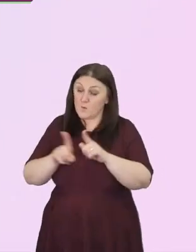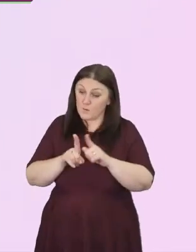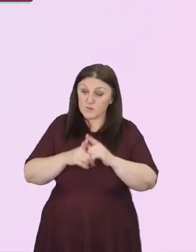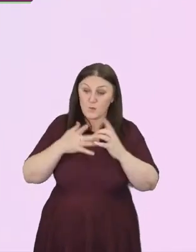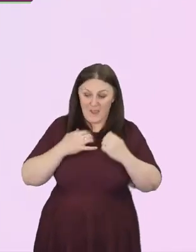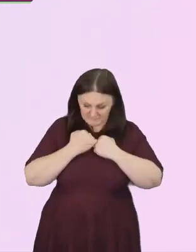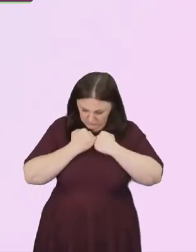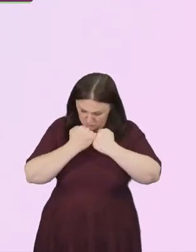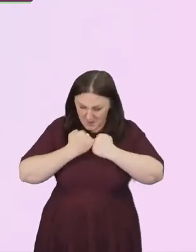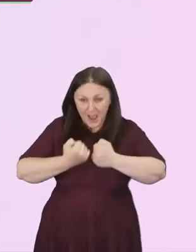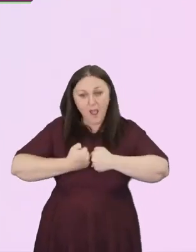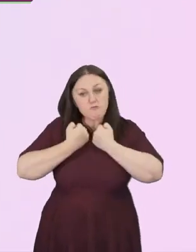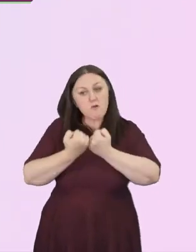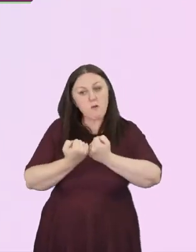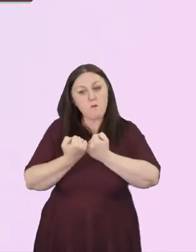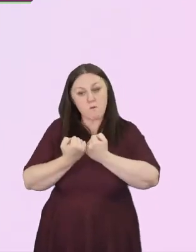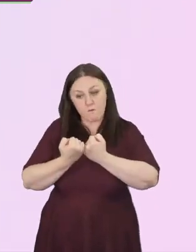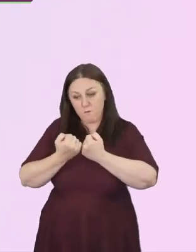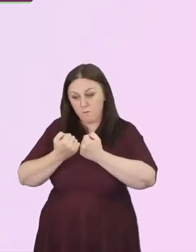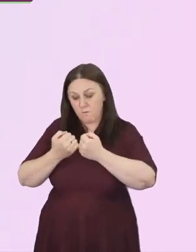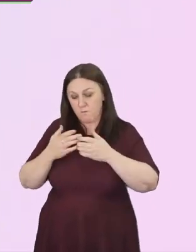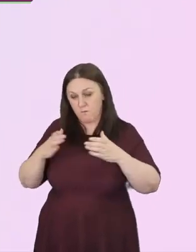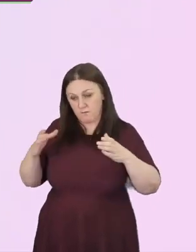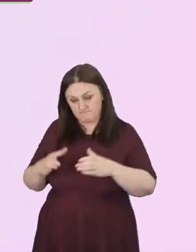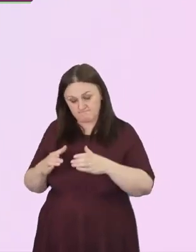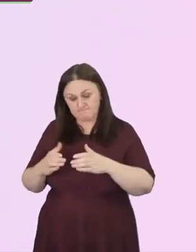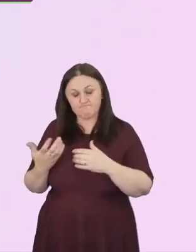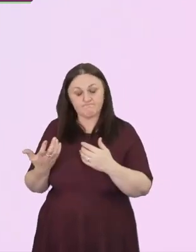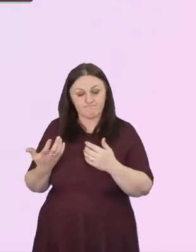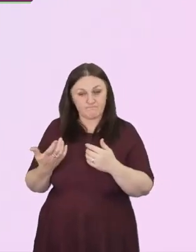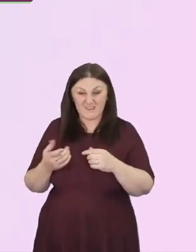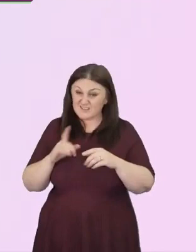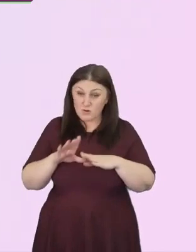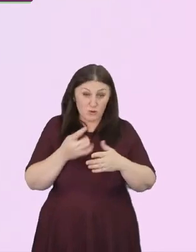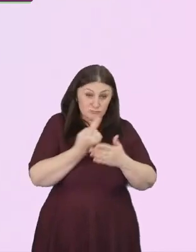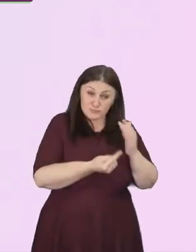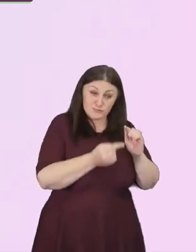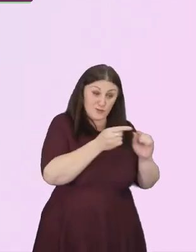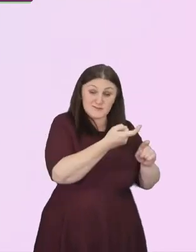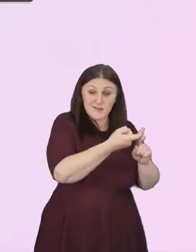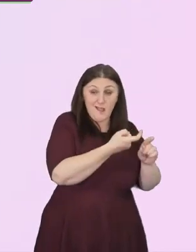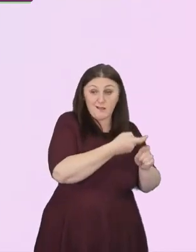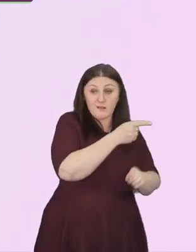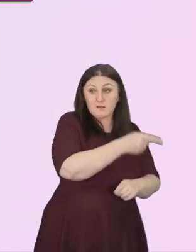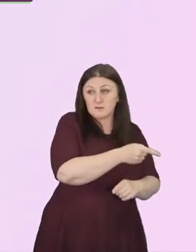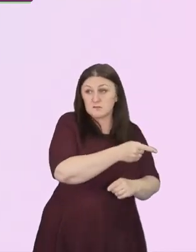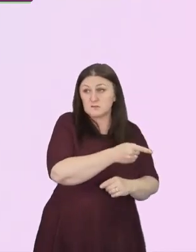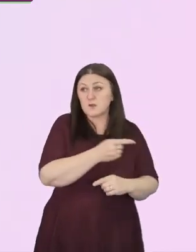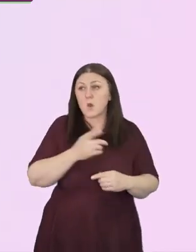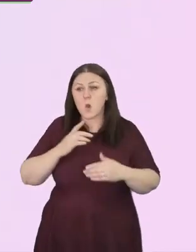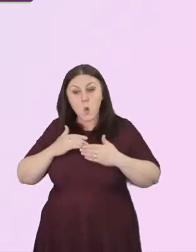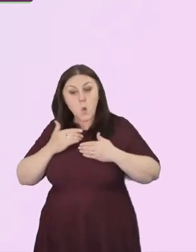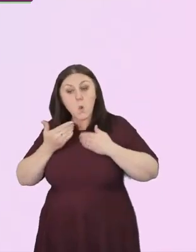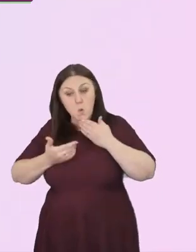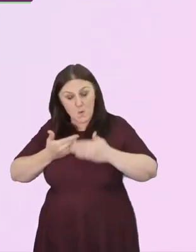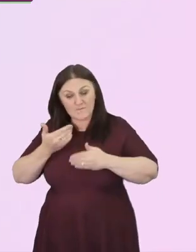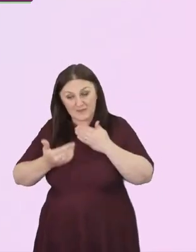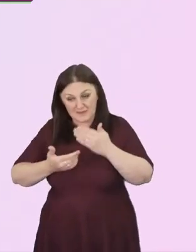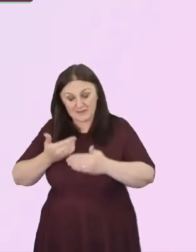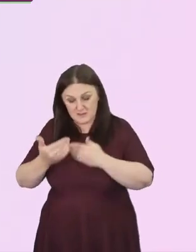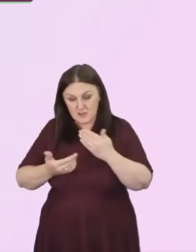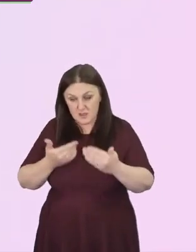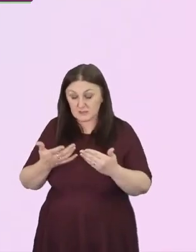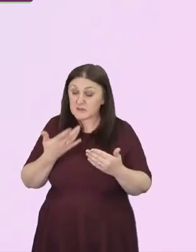It's not just the Anglicans. As this year has unfolded, there have been some penny drop moments that I've been privileged to